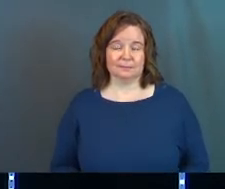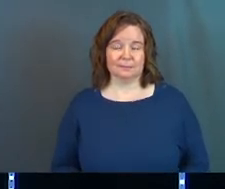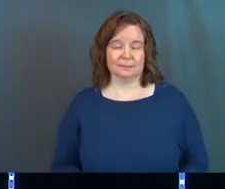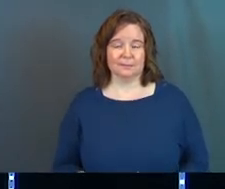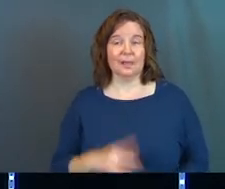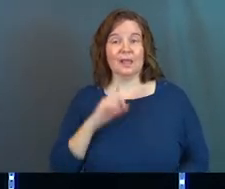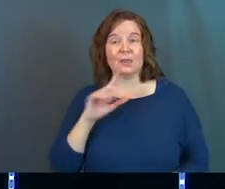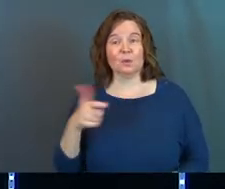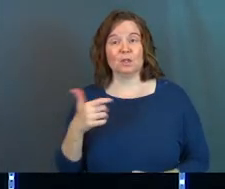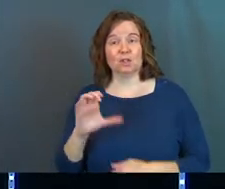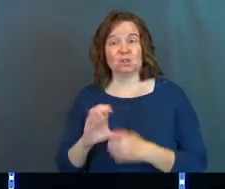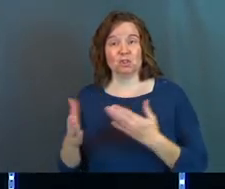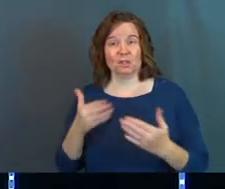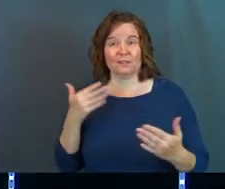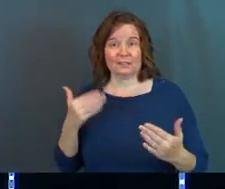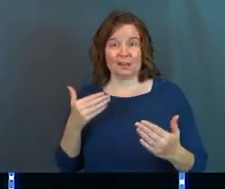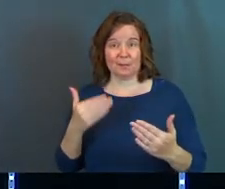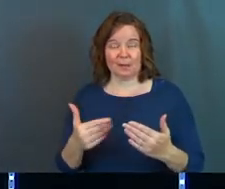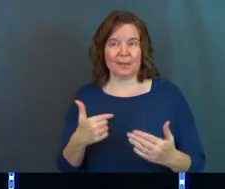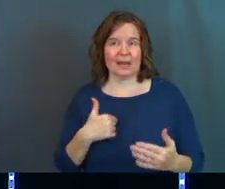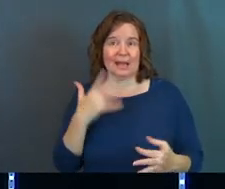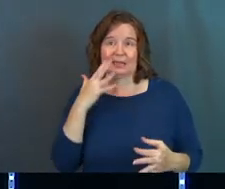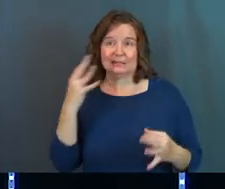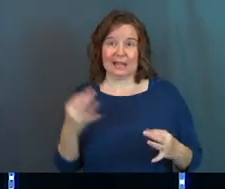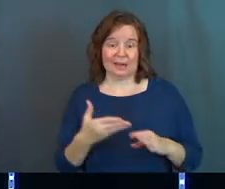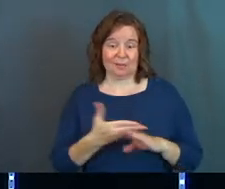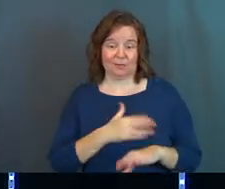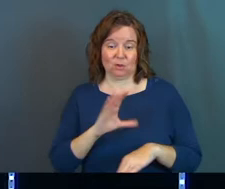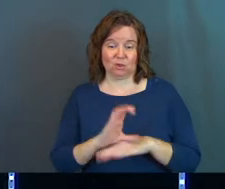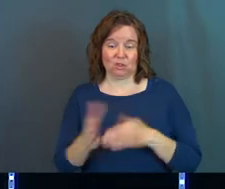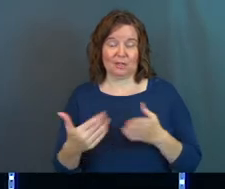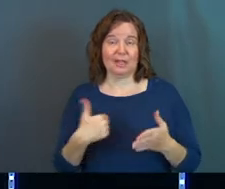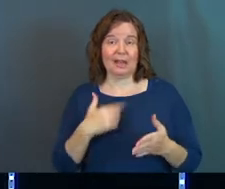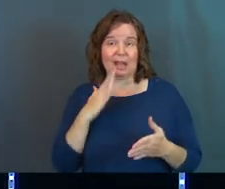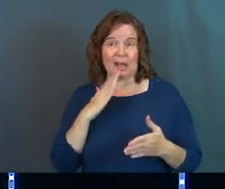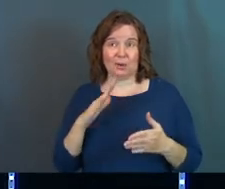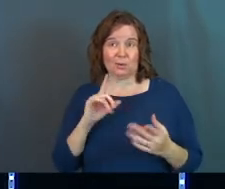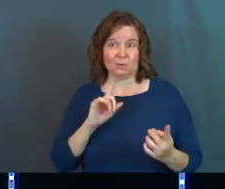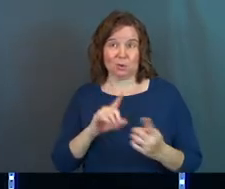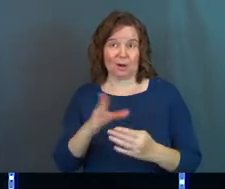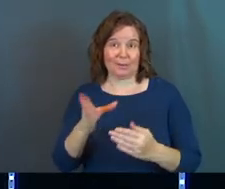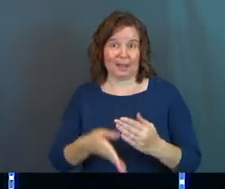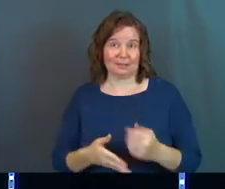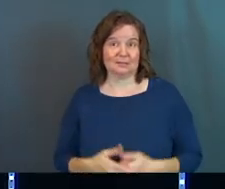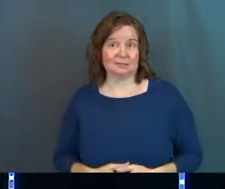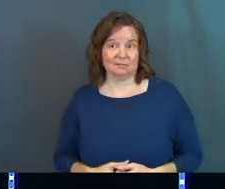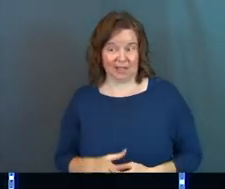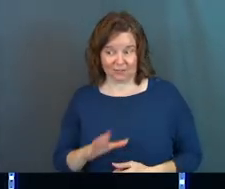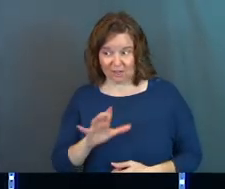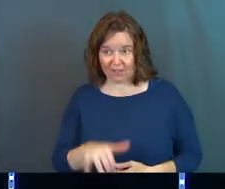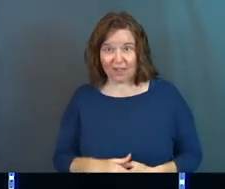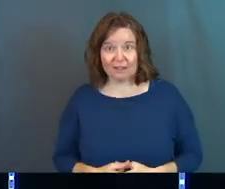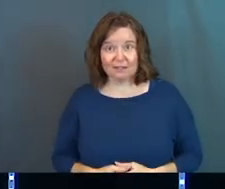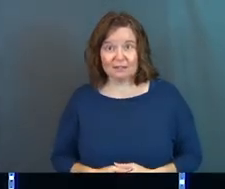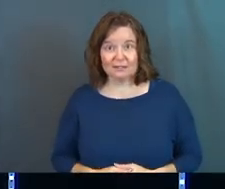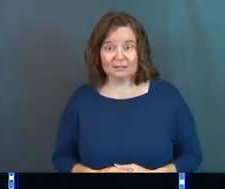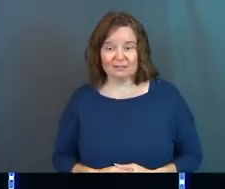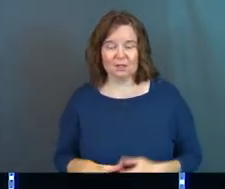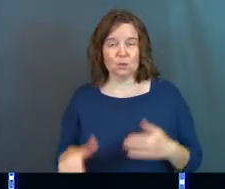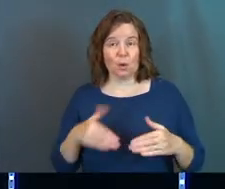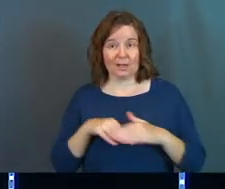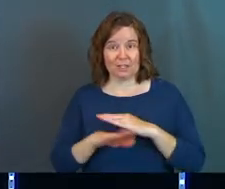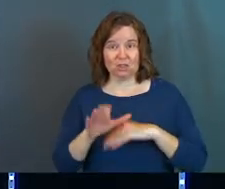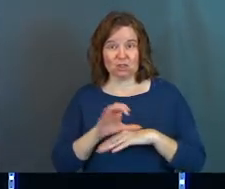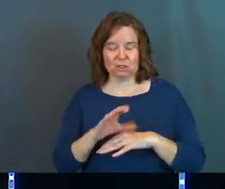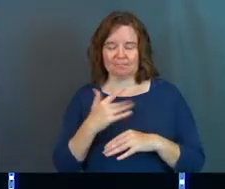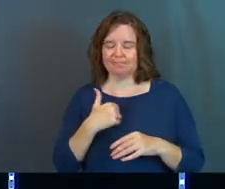And there was another church service coming up, and I decided before the church service that I was walking up at the end. You ever do that? You ever walk